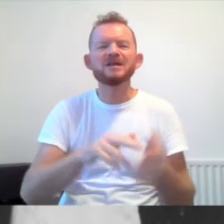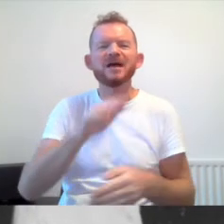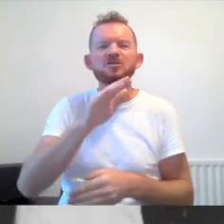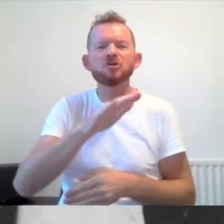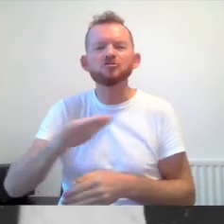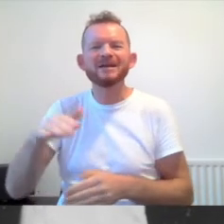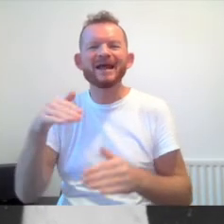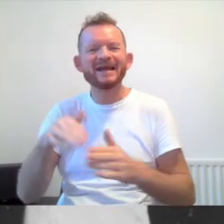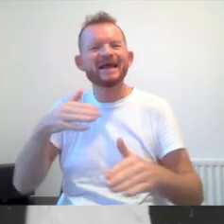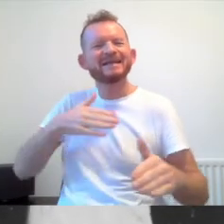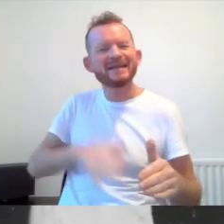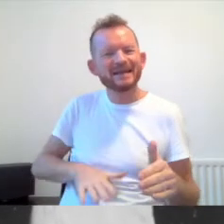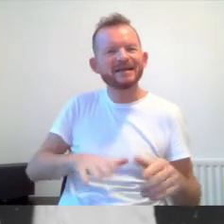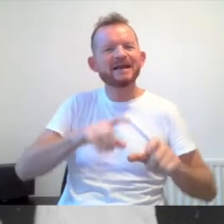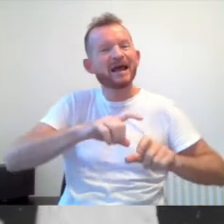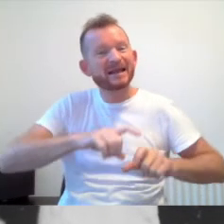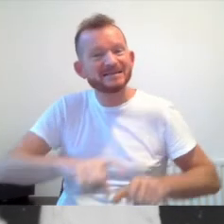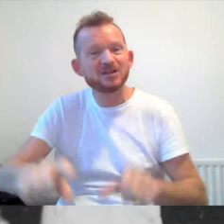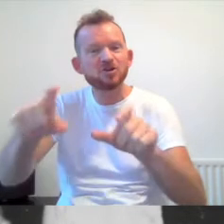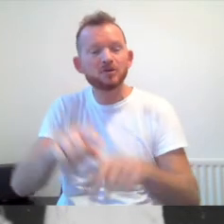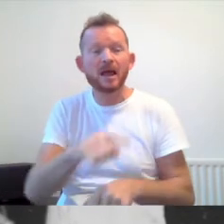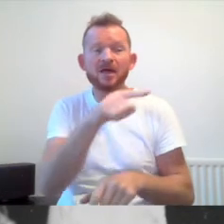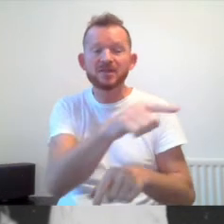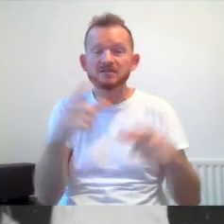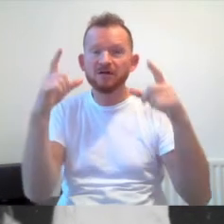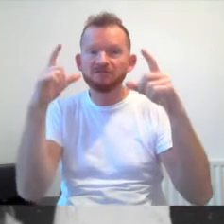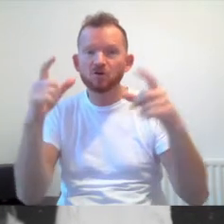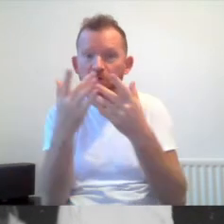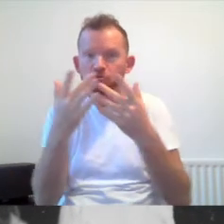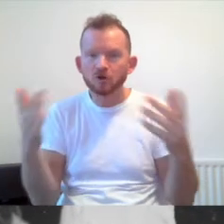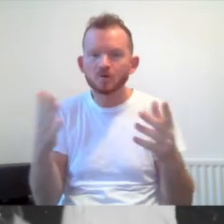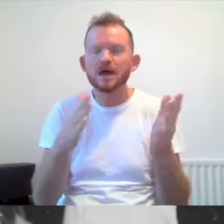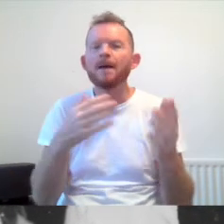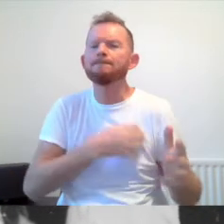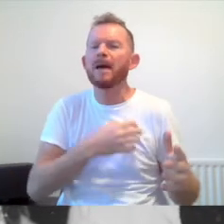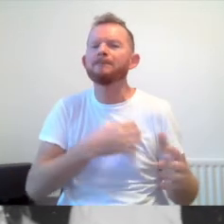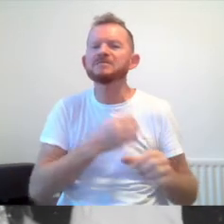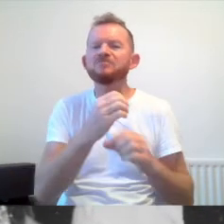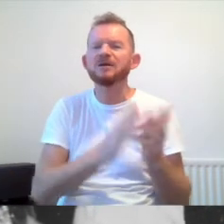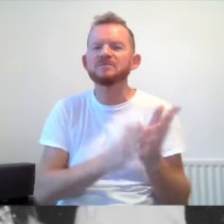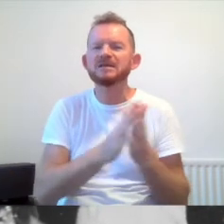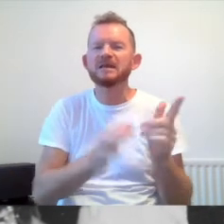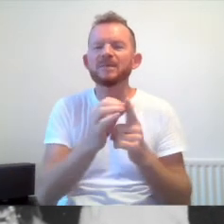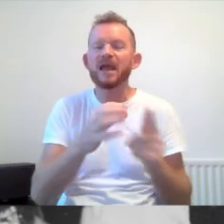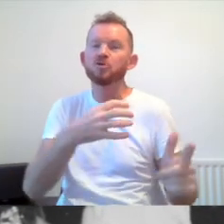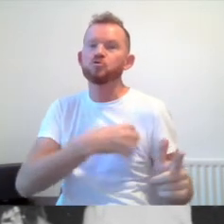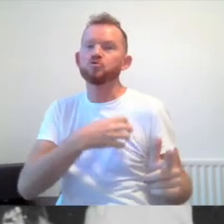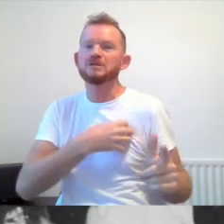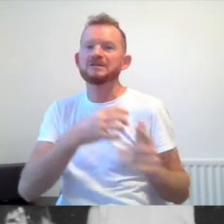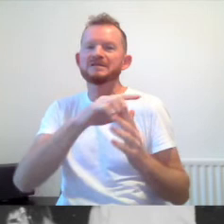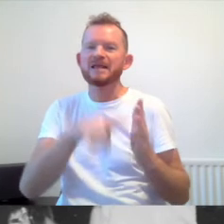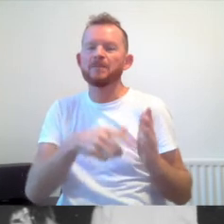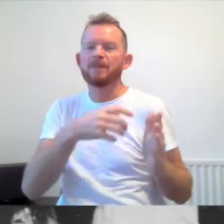still continued. This photo shows members of GMCDP and Unison's Disabled Members